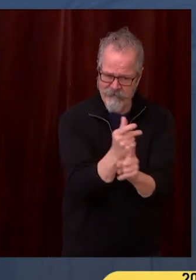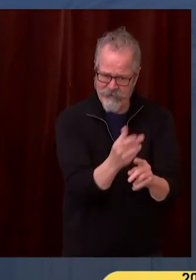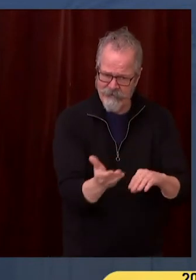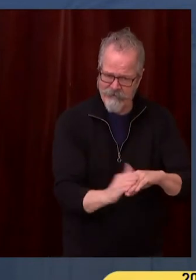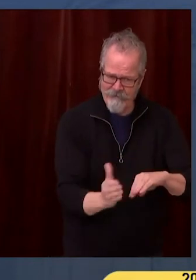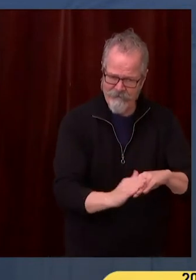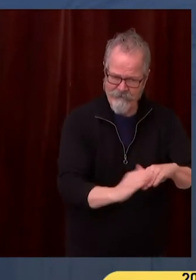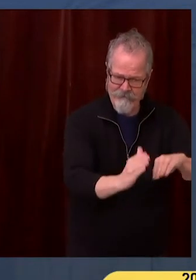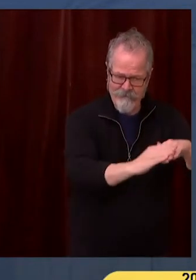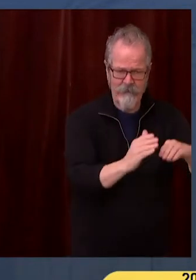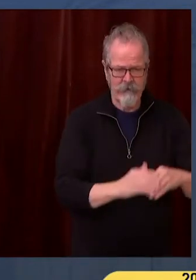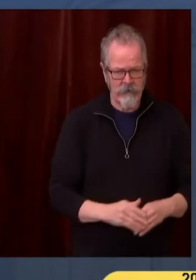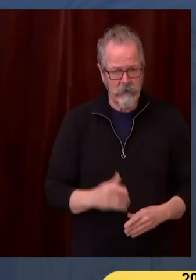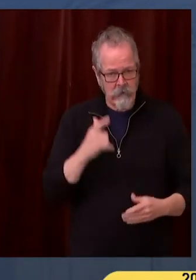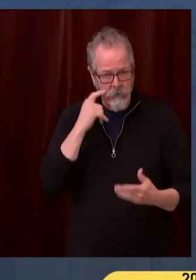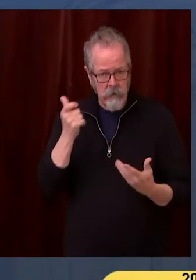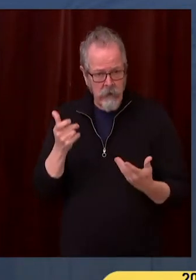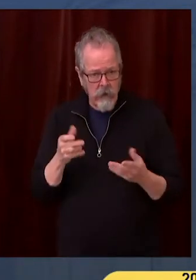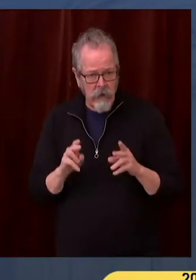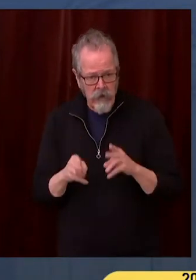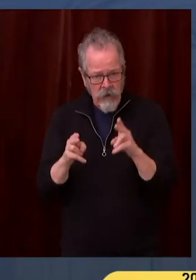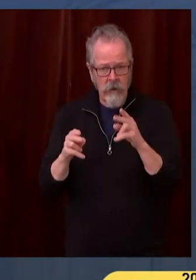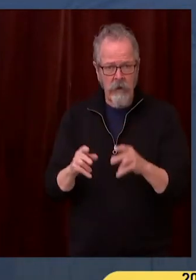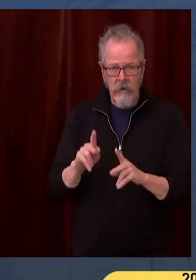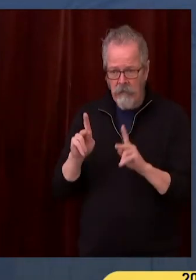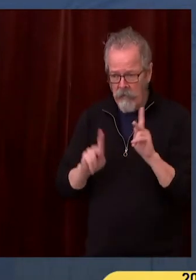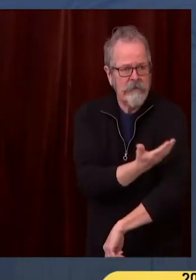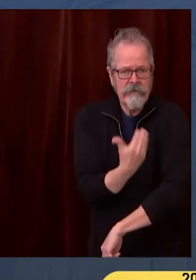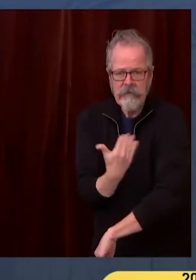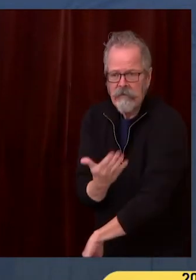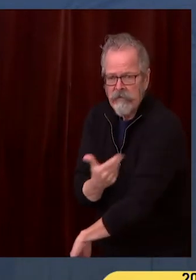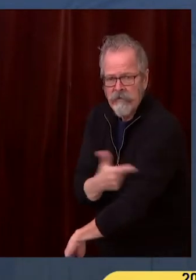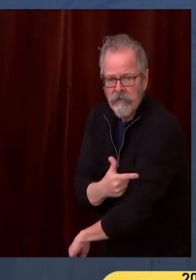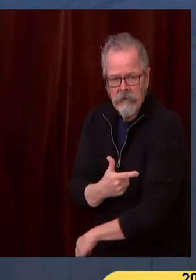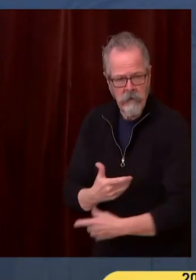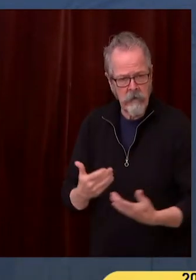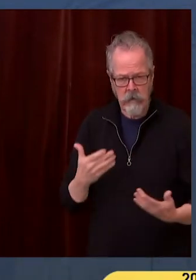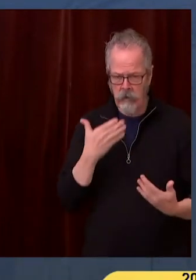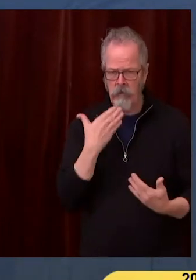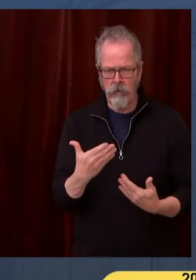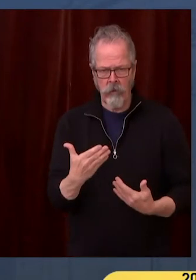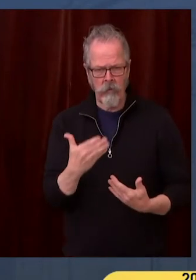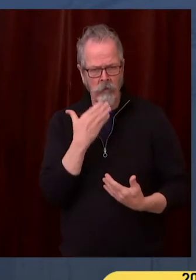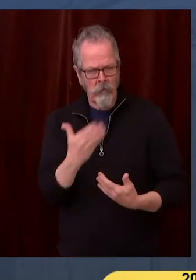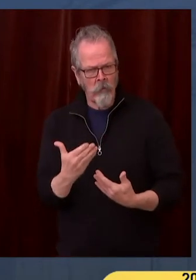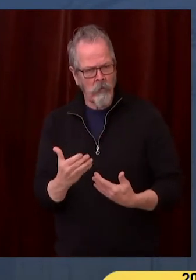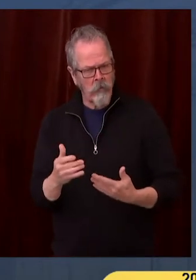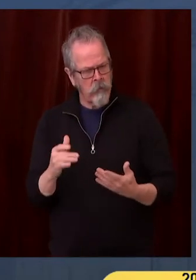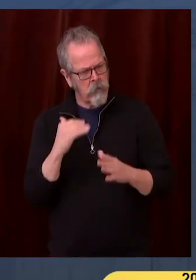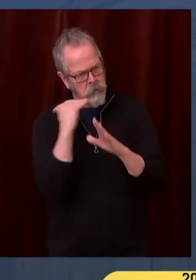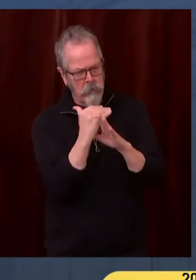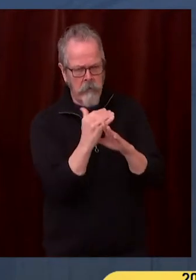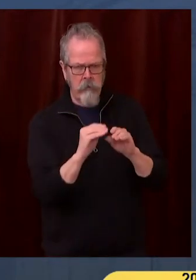that Washingtonians are most eager to get this vaccine. Just to share some of the data with you,